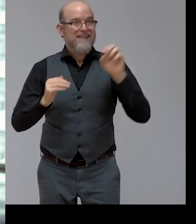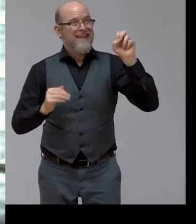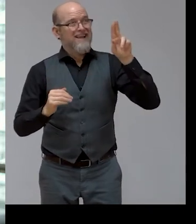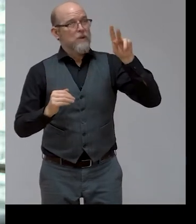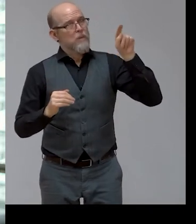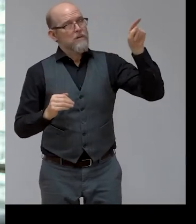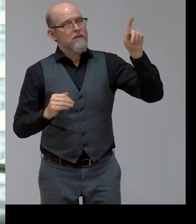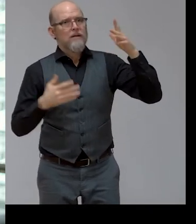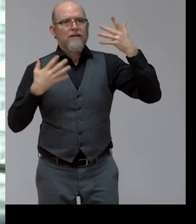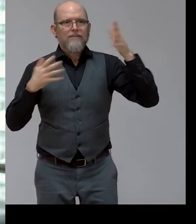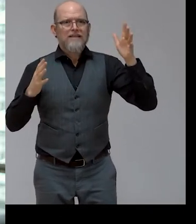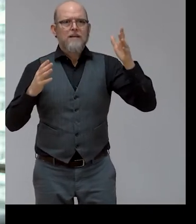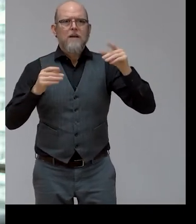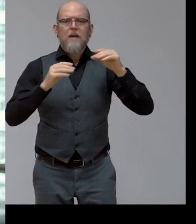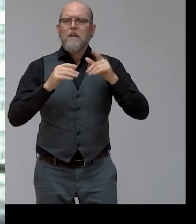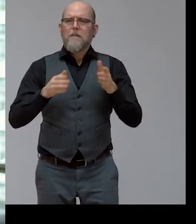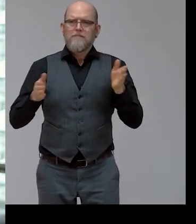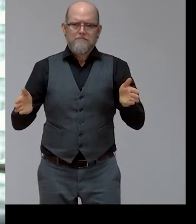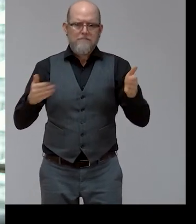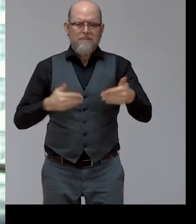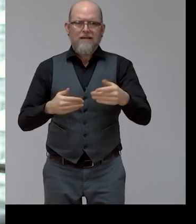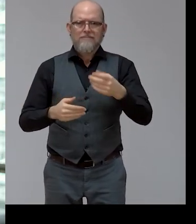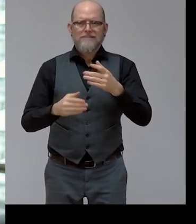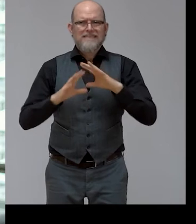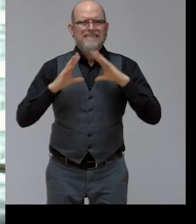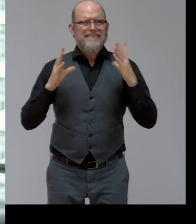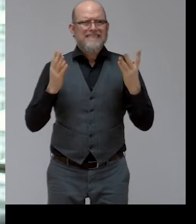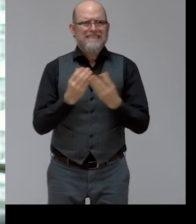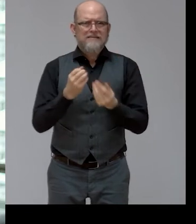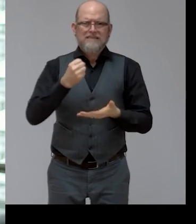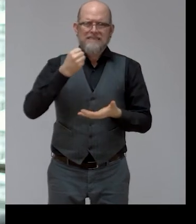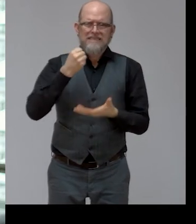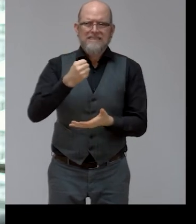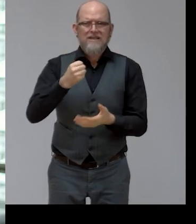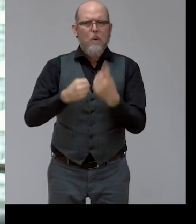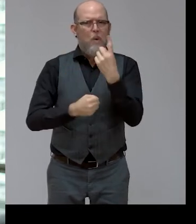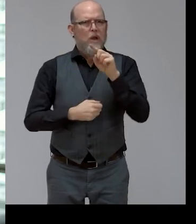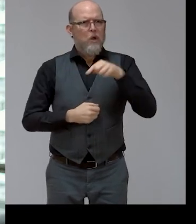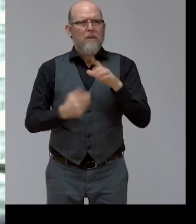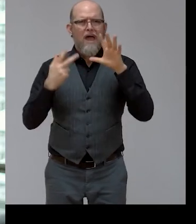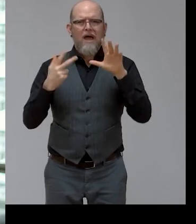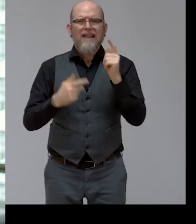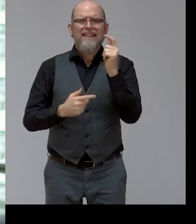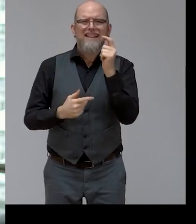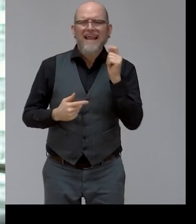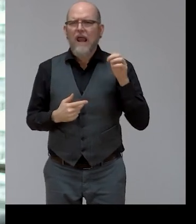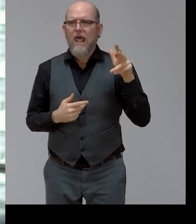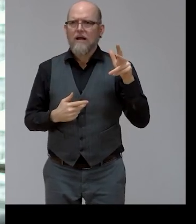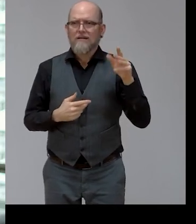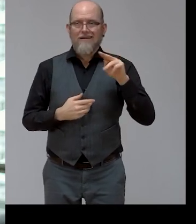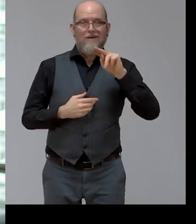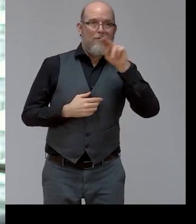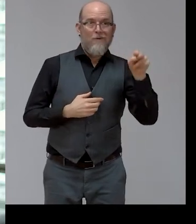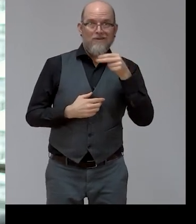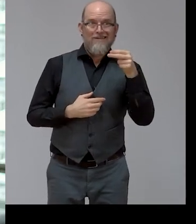package ever worth 1.8 trillion euros. The funds should be